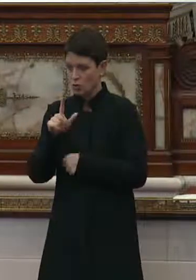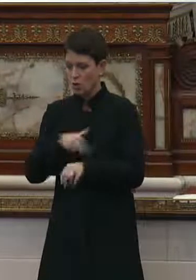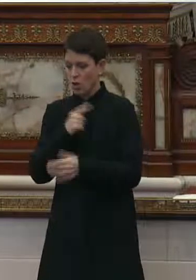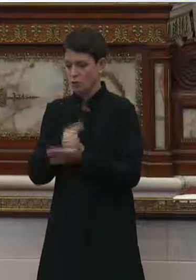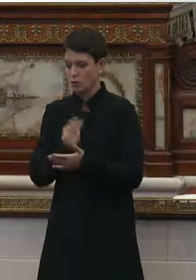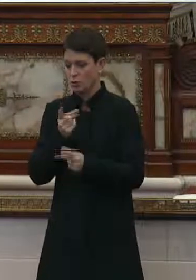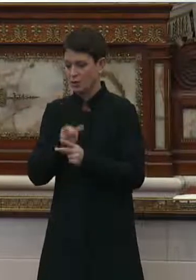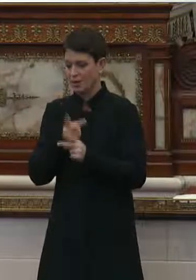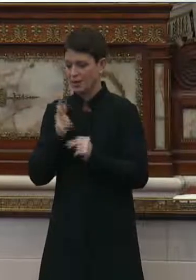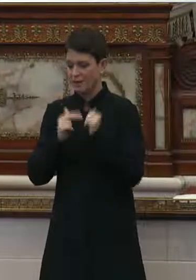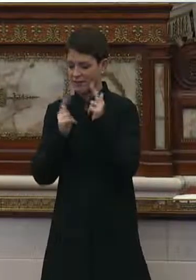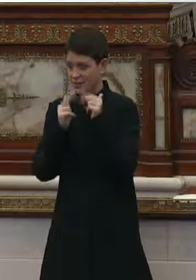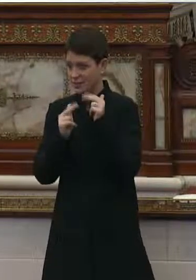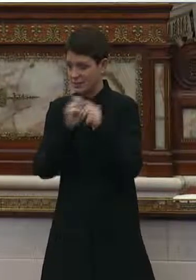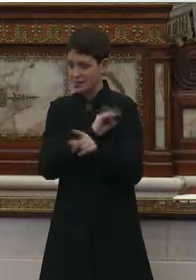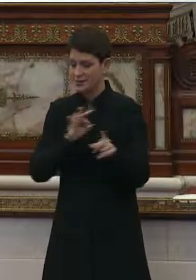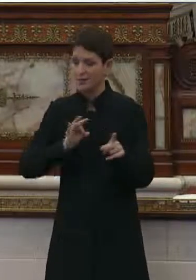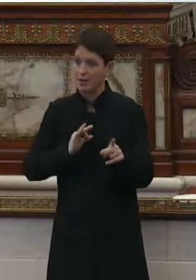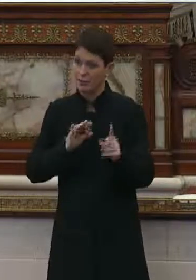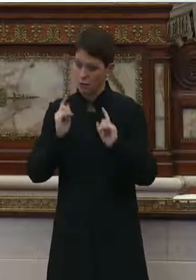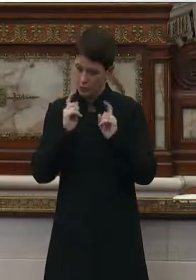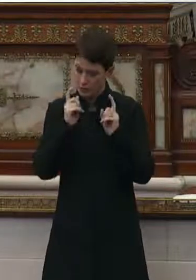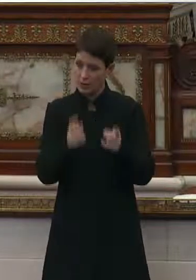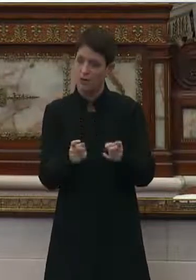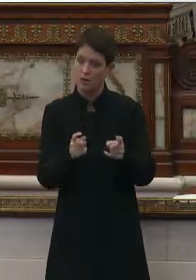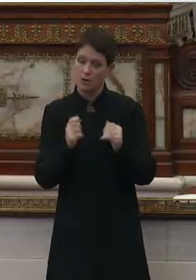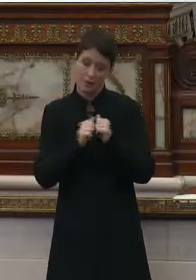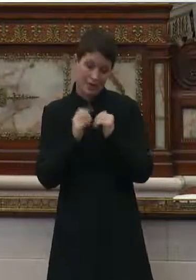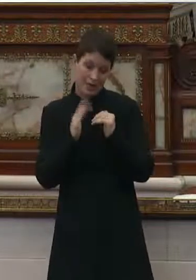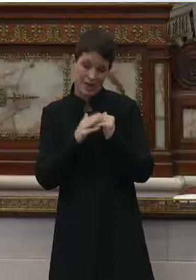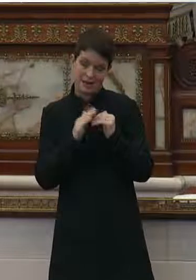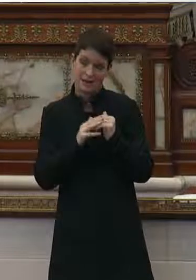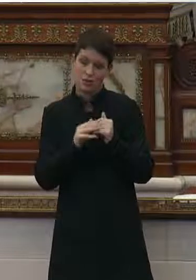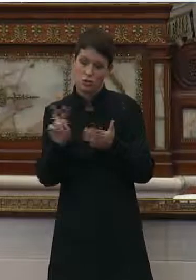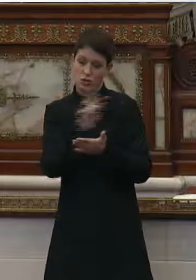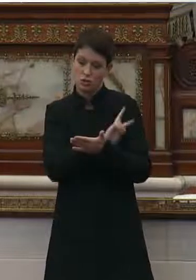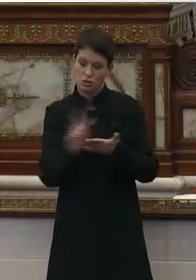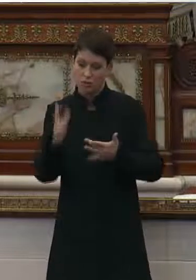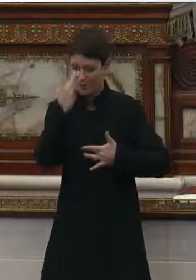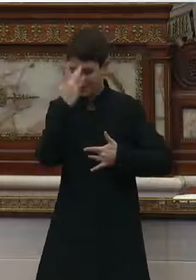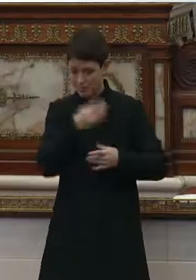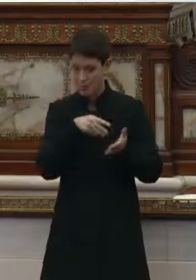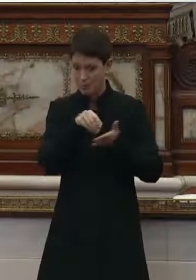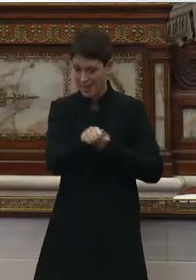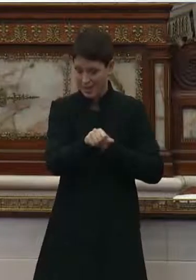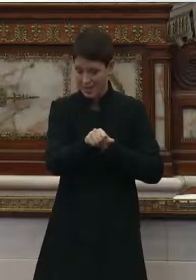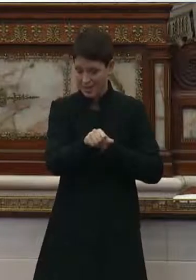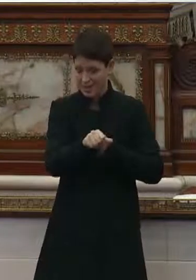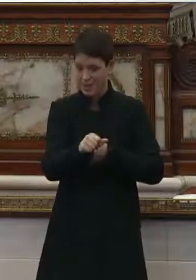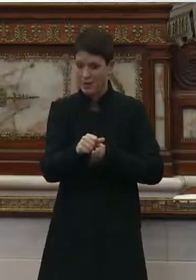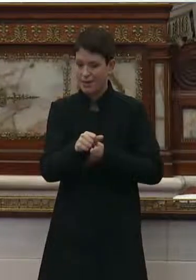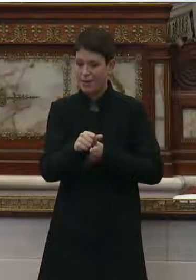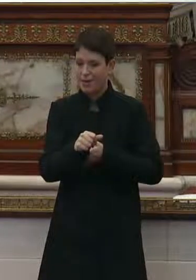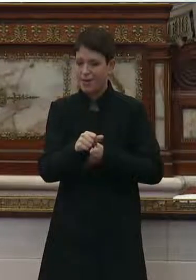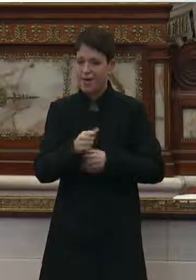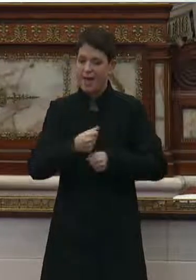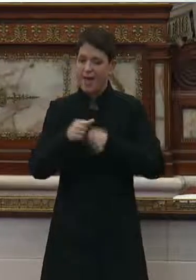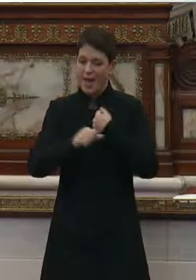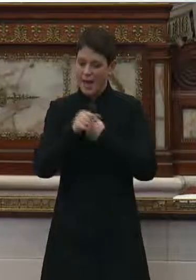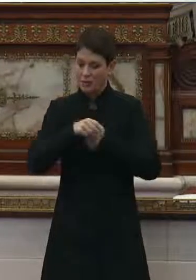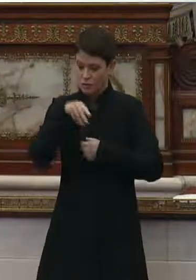-term care facilities staff are provided with at least two-week six pay, expanded hazard pay,